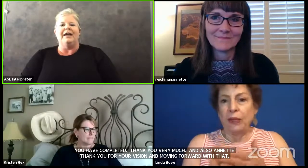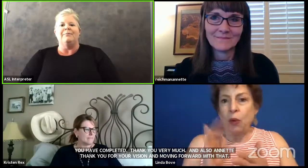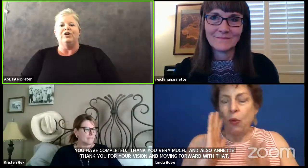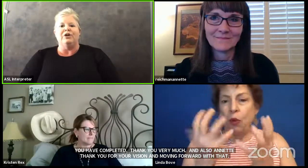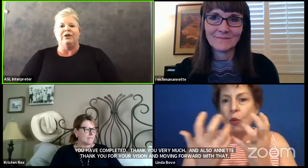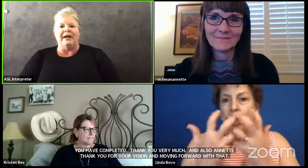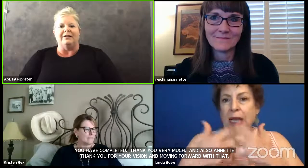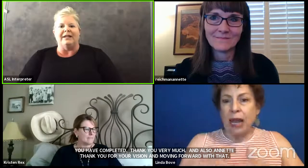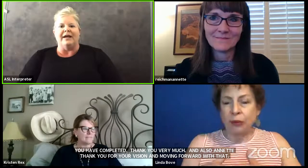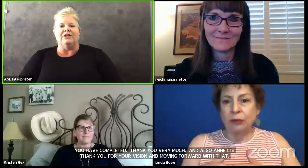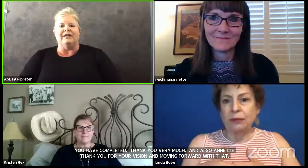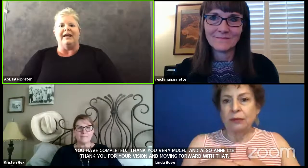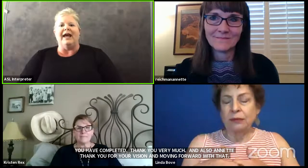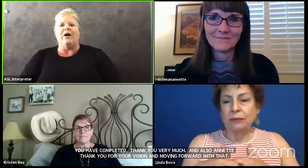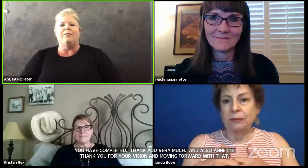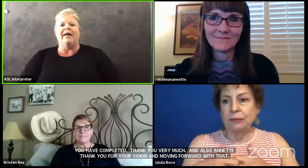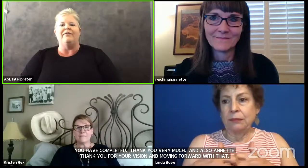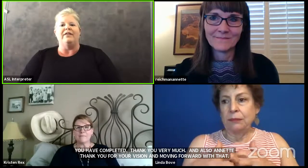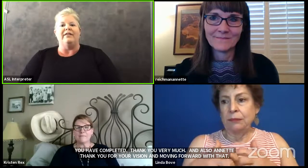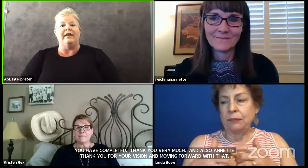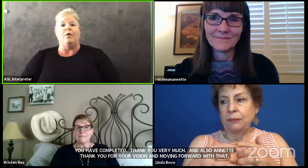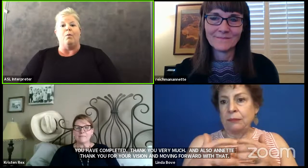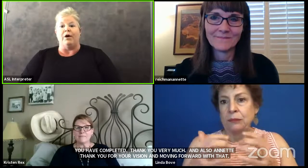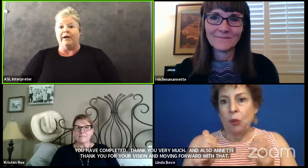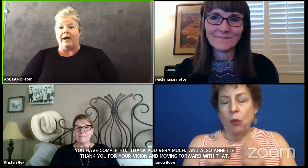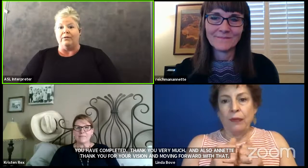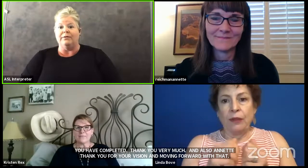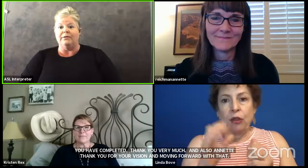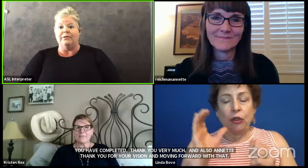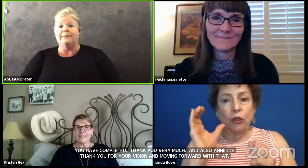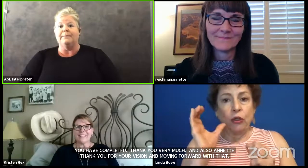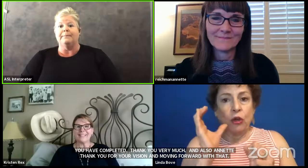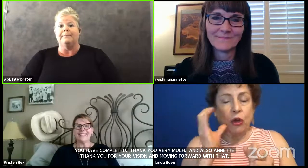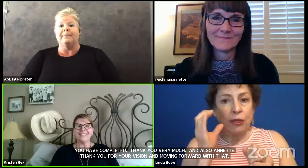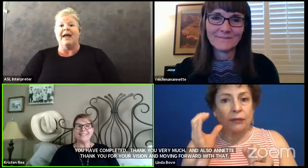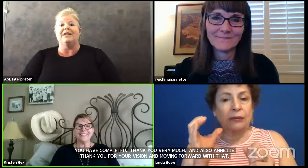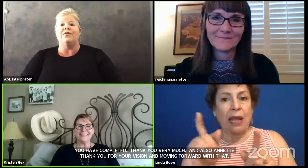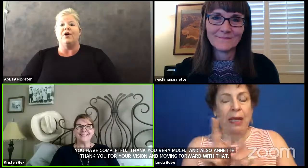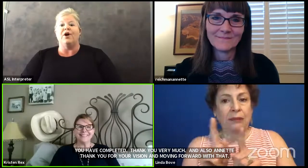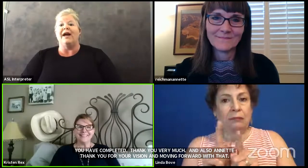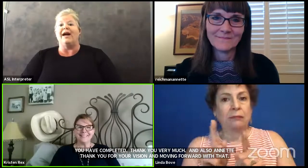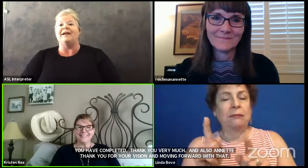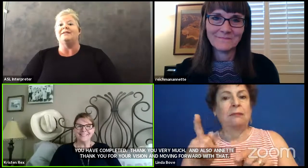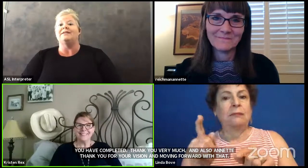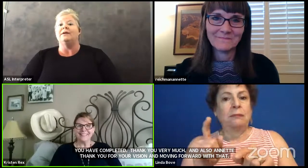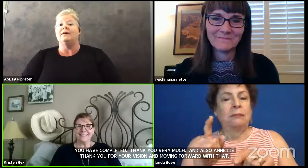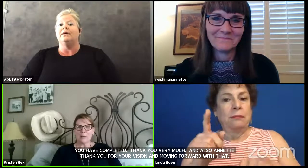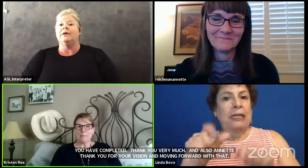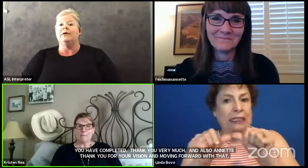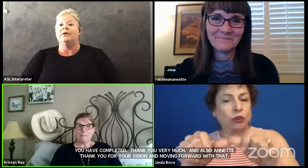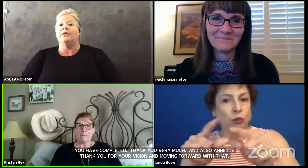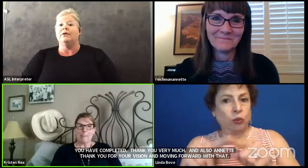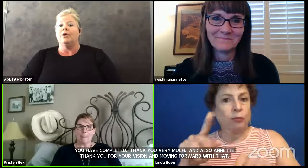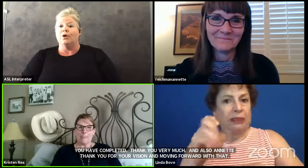I am curious, actually, how will everything work out as far as